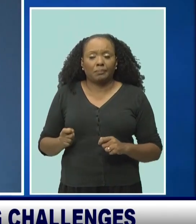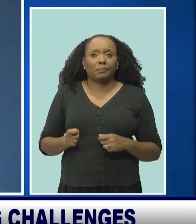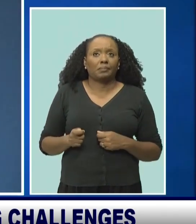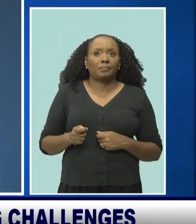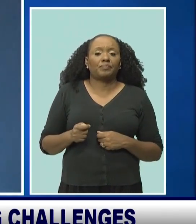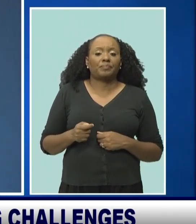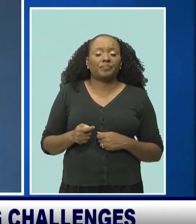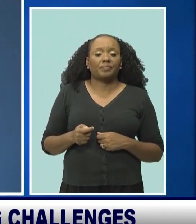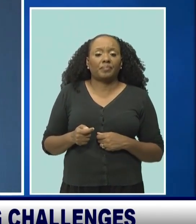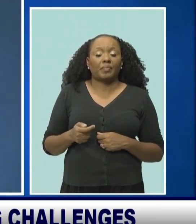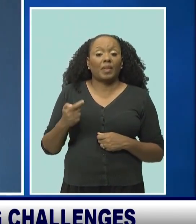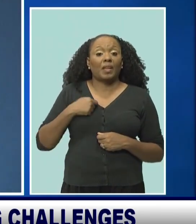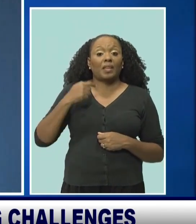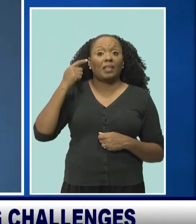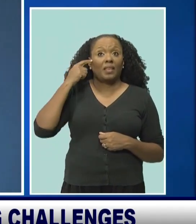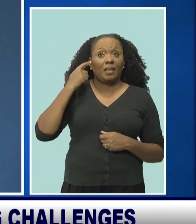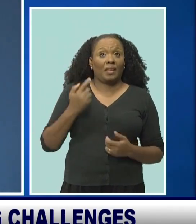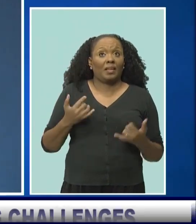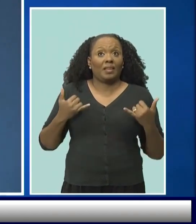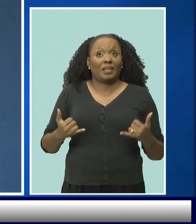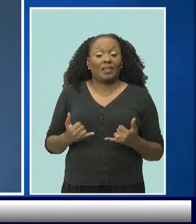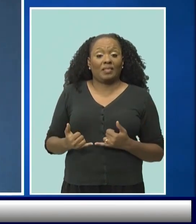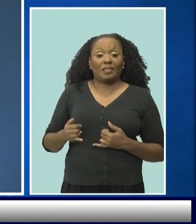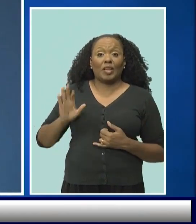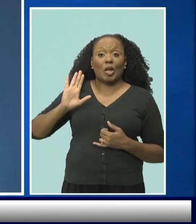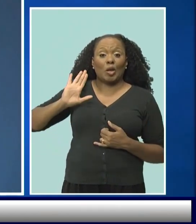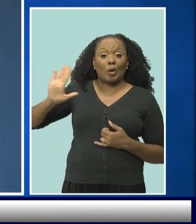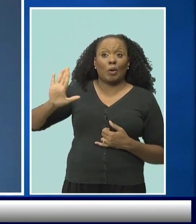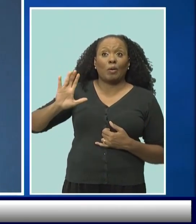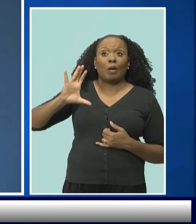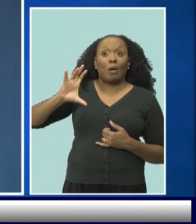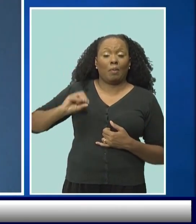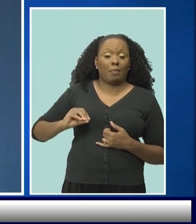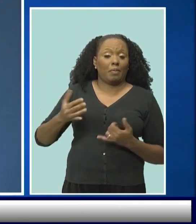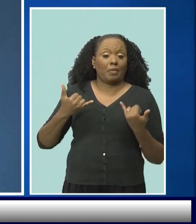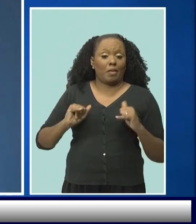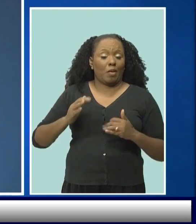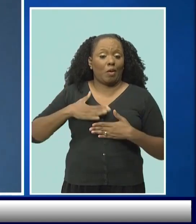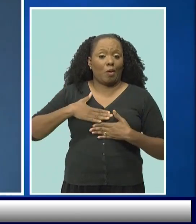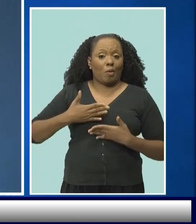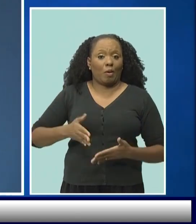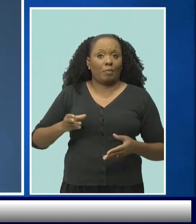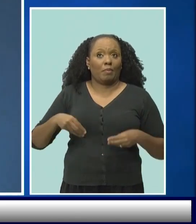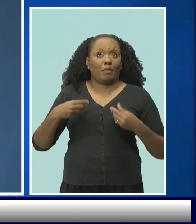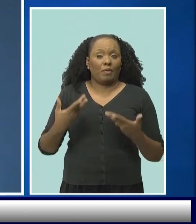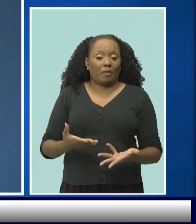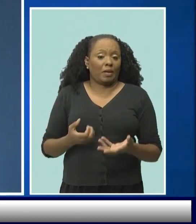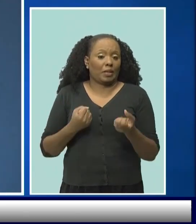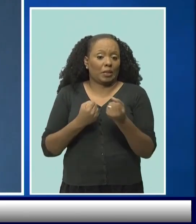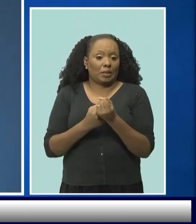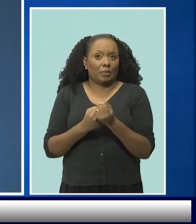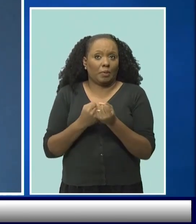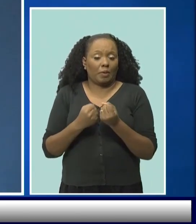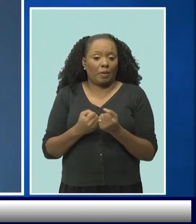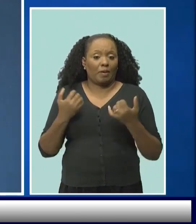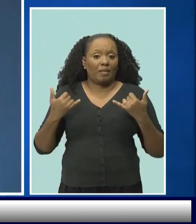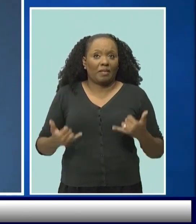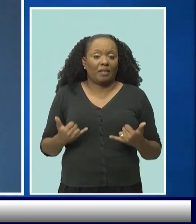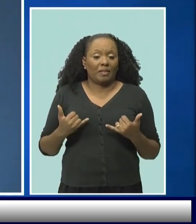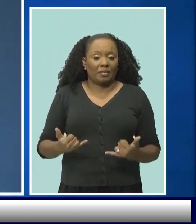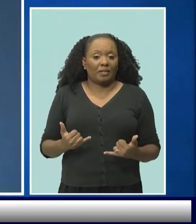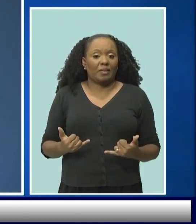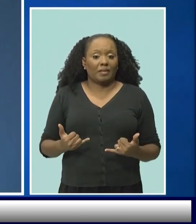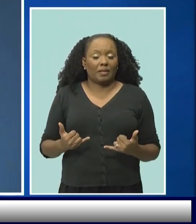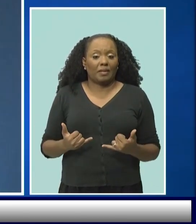it is commendable that your company is still very willing to be able to provide the support at this time particularly